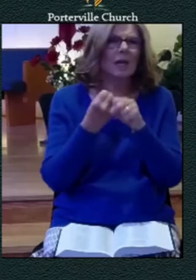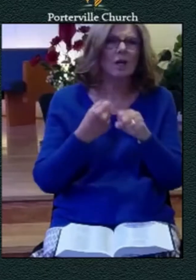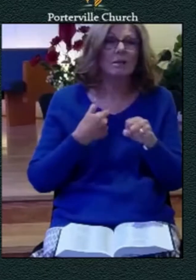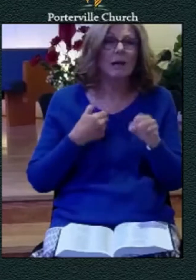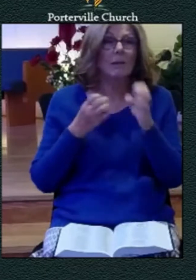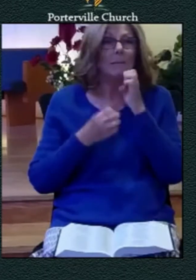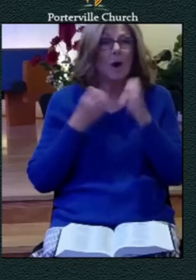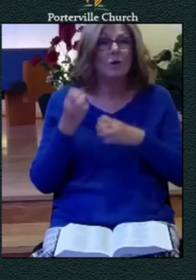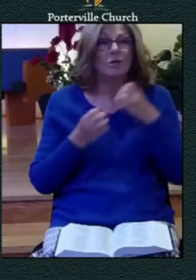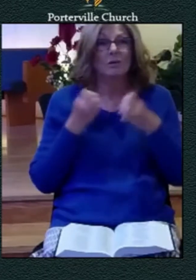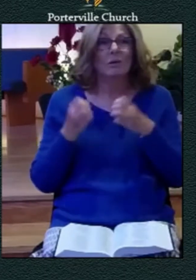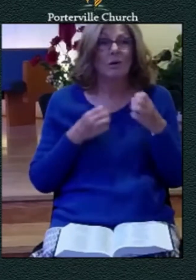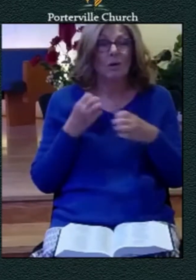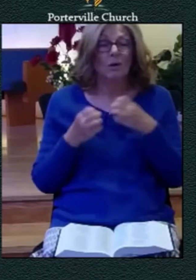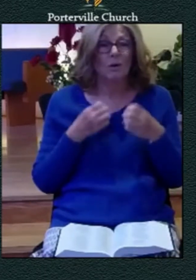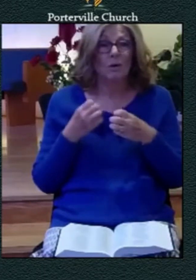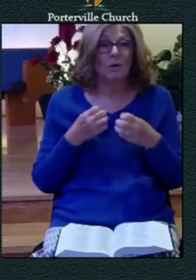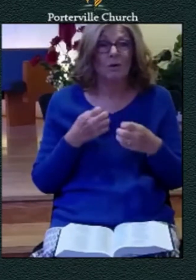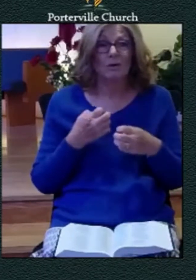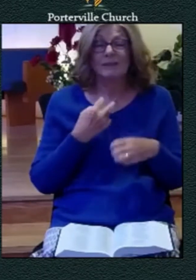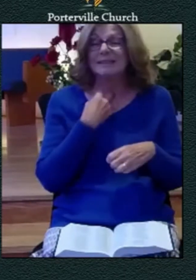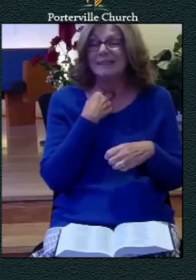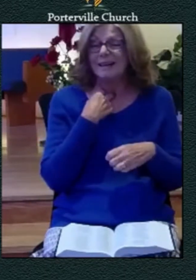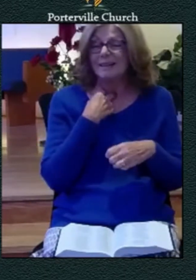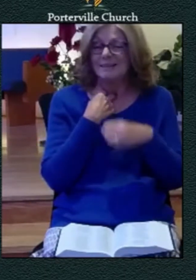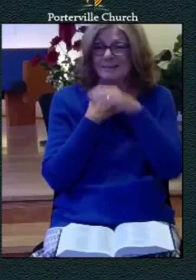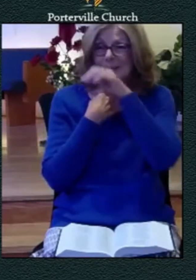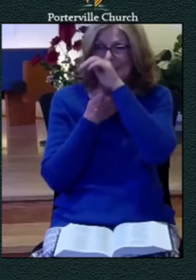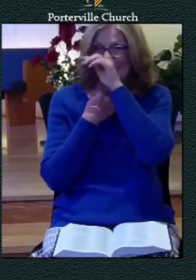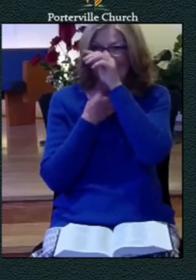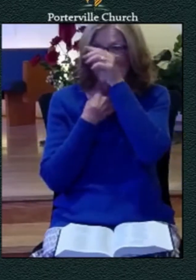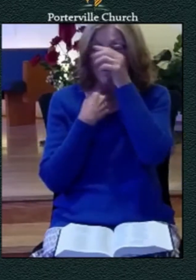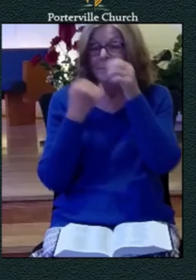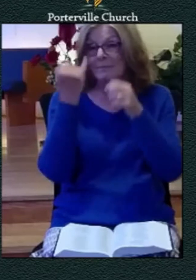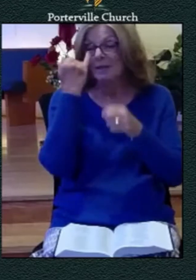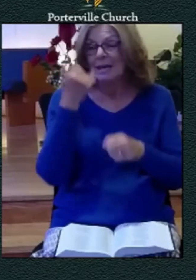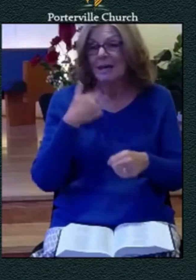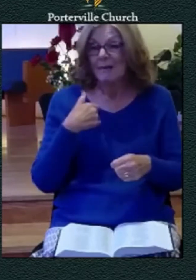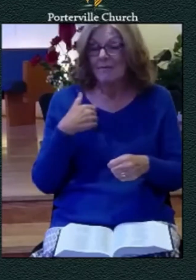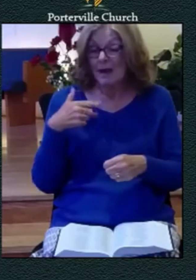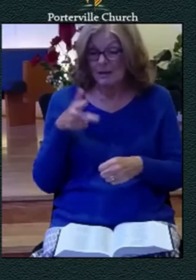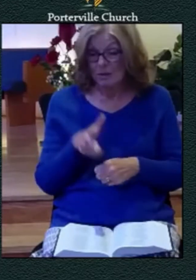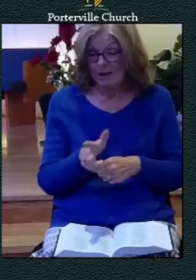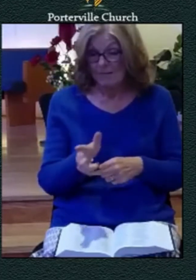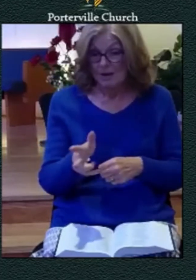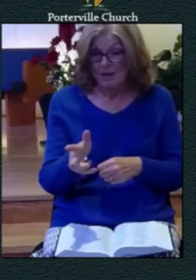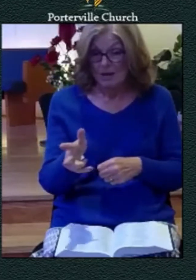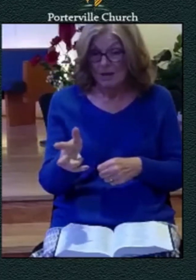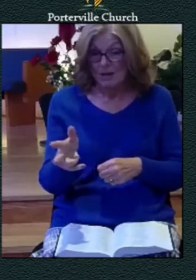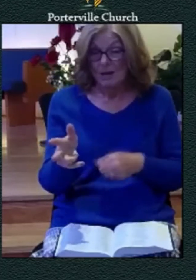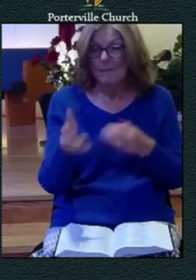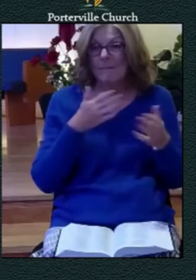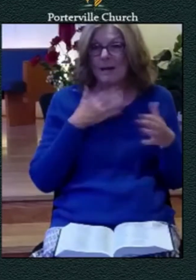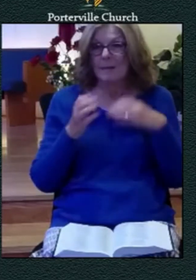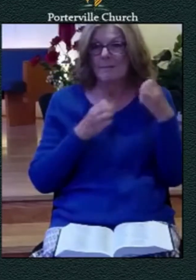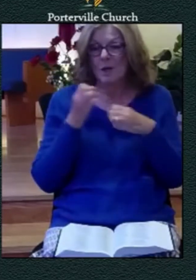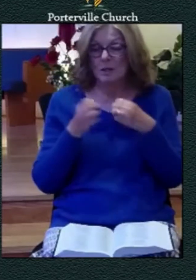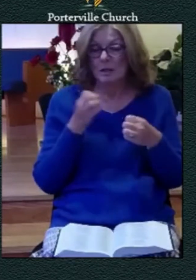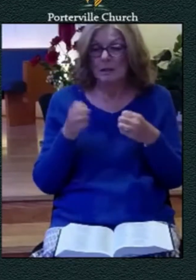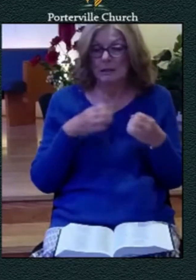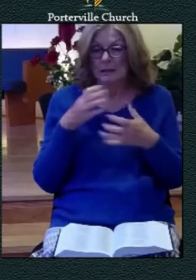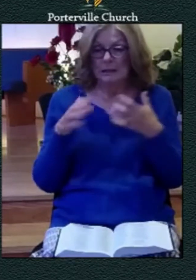i would drive into that little circle my emotions start turning around